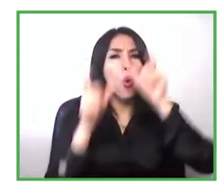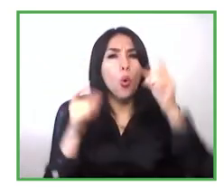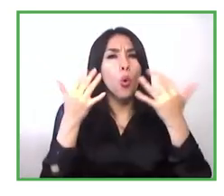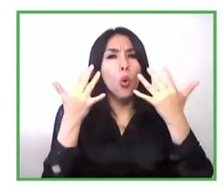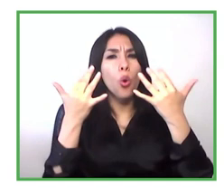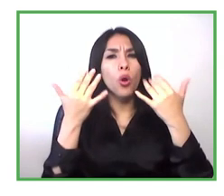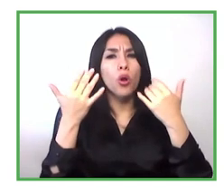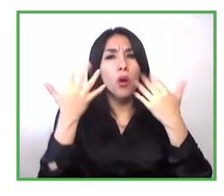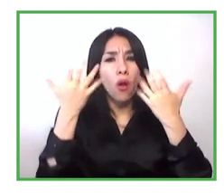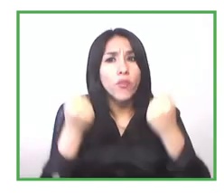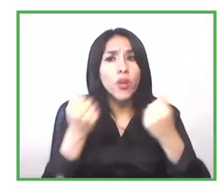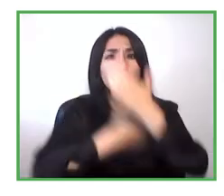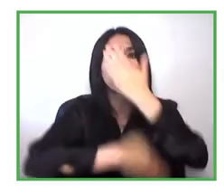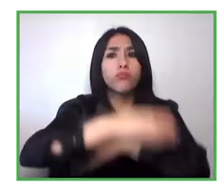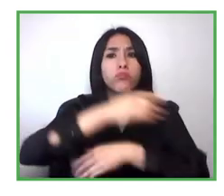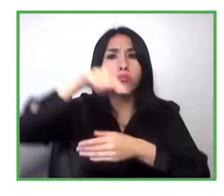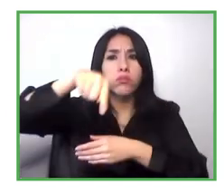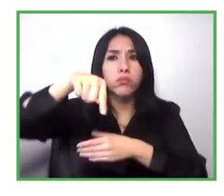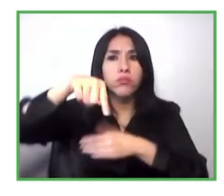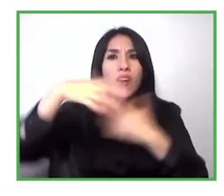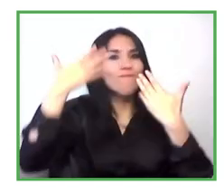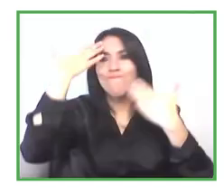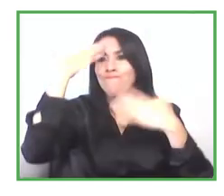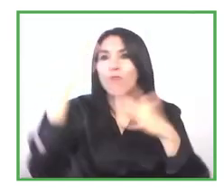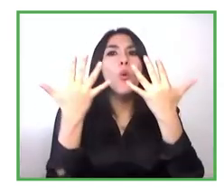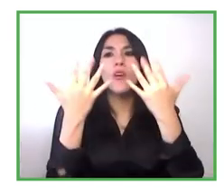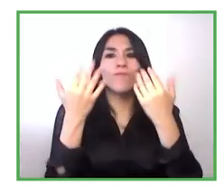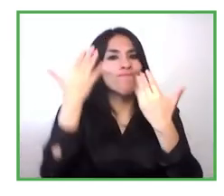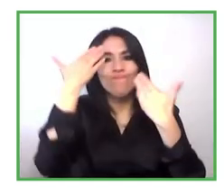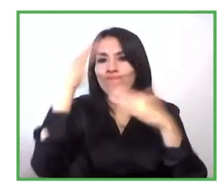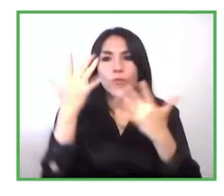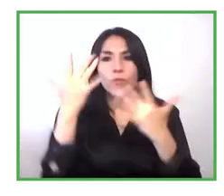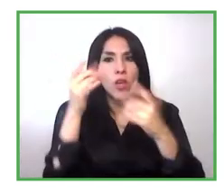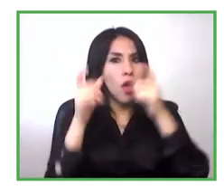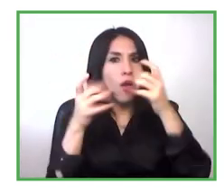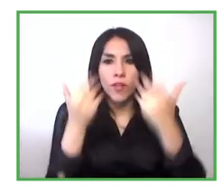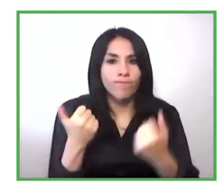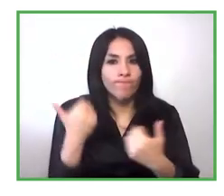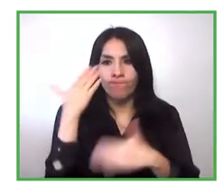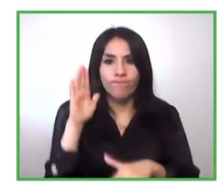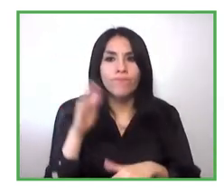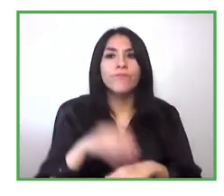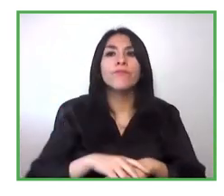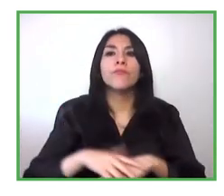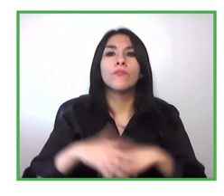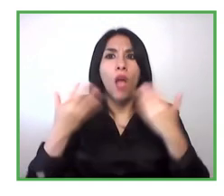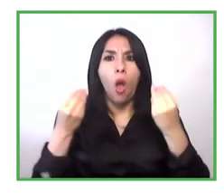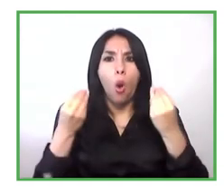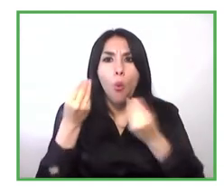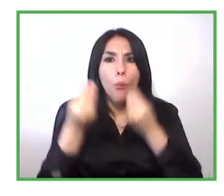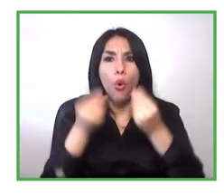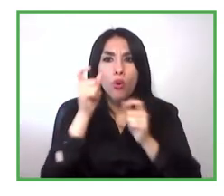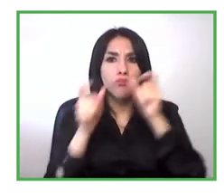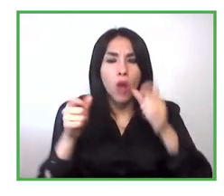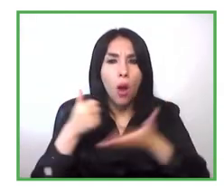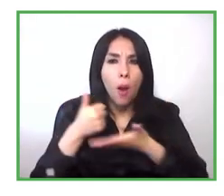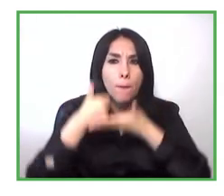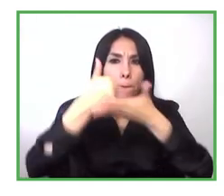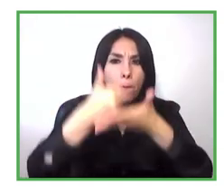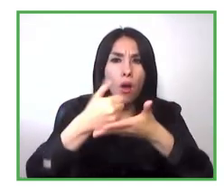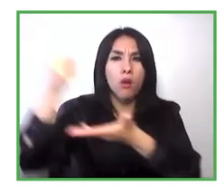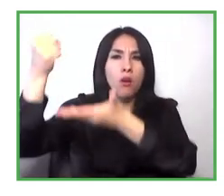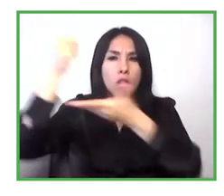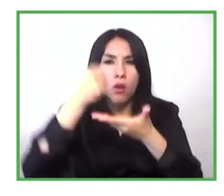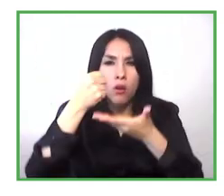there are in a specific region what part of the economy are they tackling what are the main concerns in terms of financing and technical